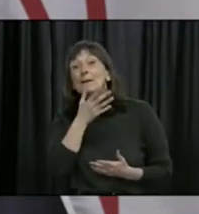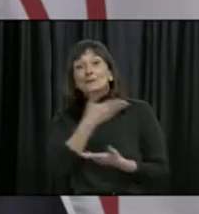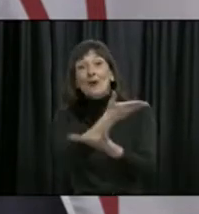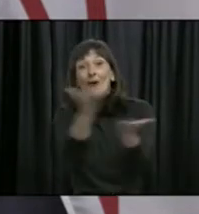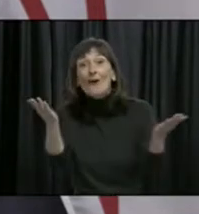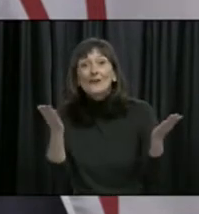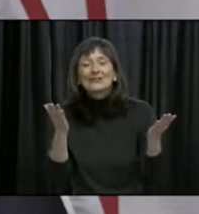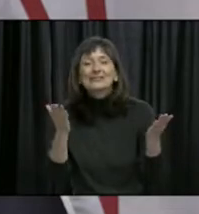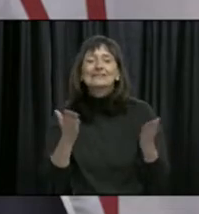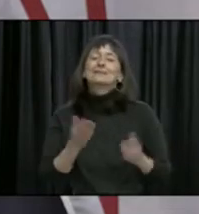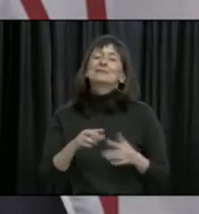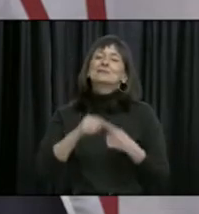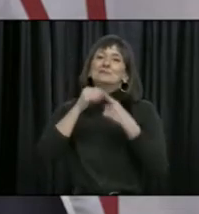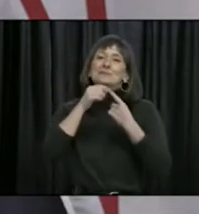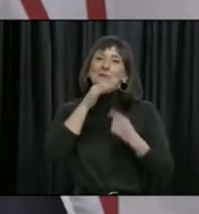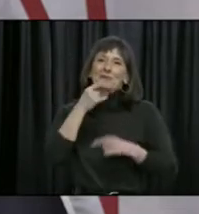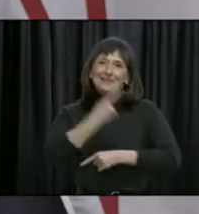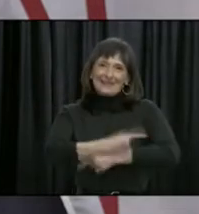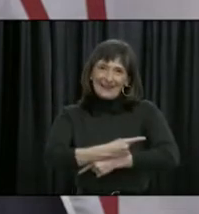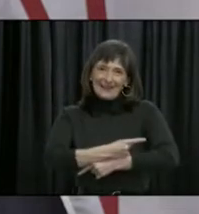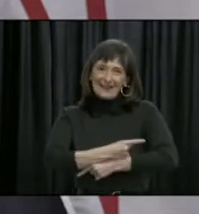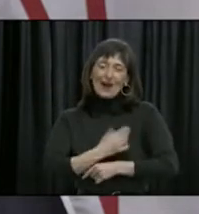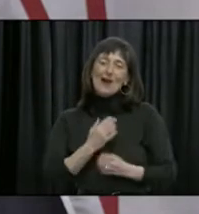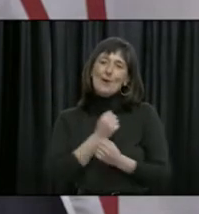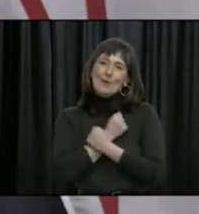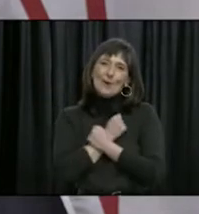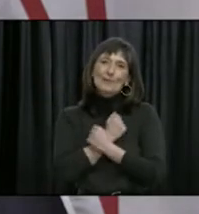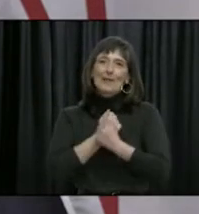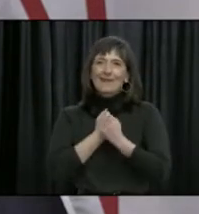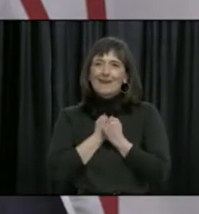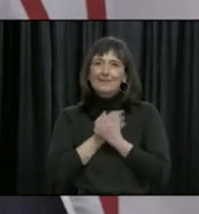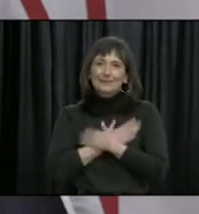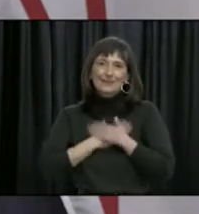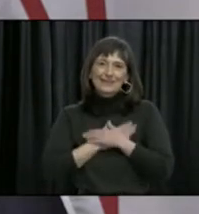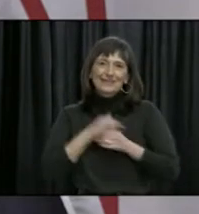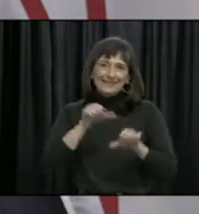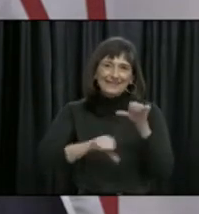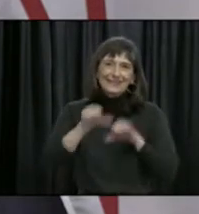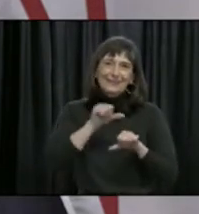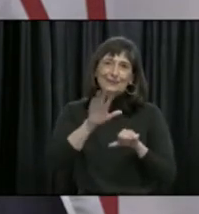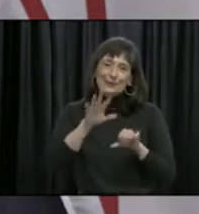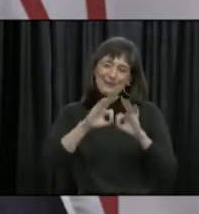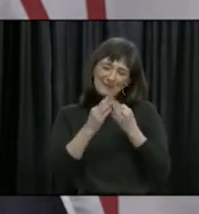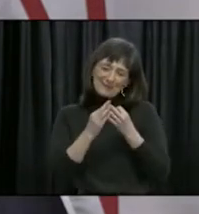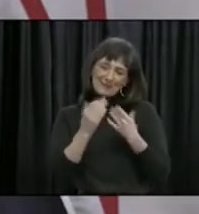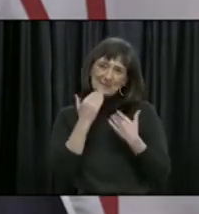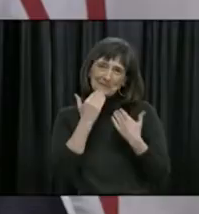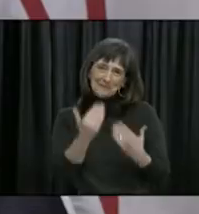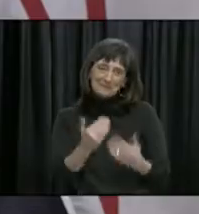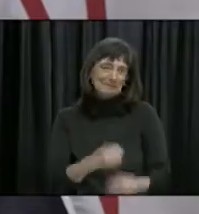Mother's Day, filled with love, peace, and appreciation for all that you do in your children and families. Thank you.